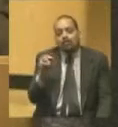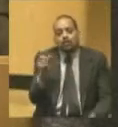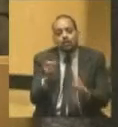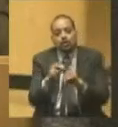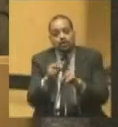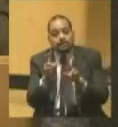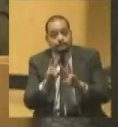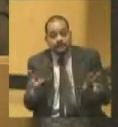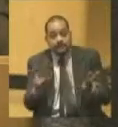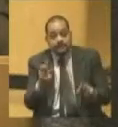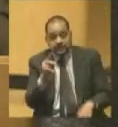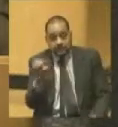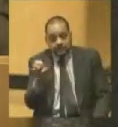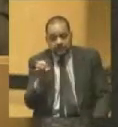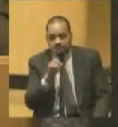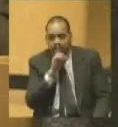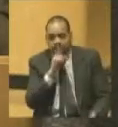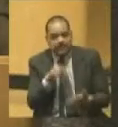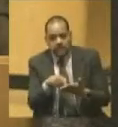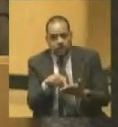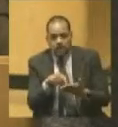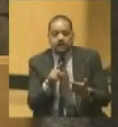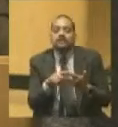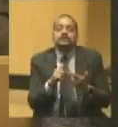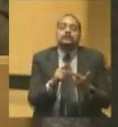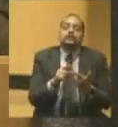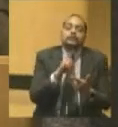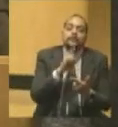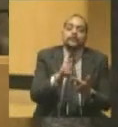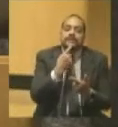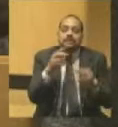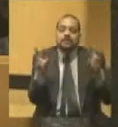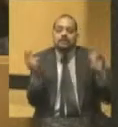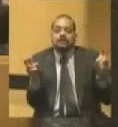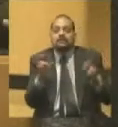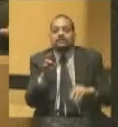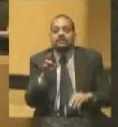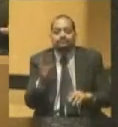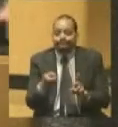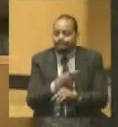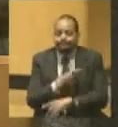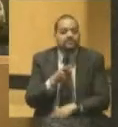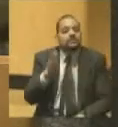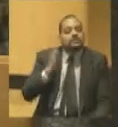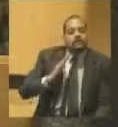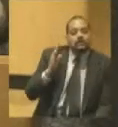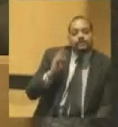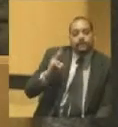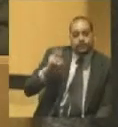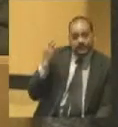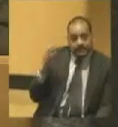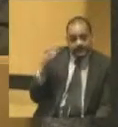plank of the platform did say, quote, that the democracy, and incidentally, people in the 19th century, especially Democrats themselves,